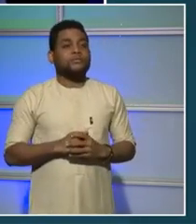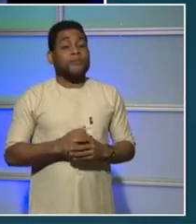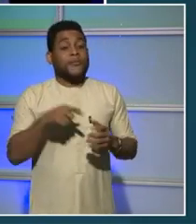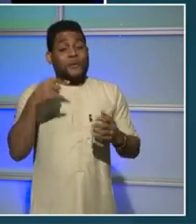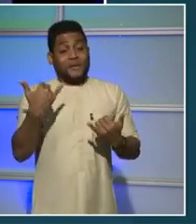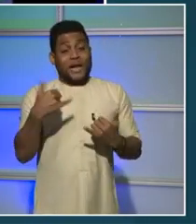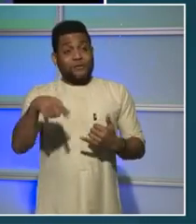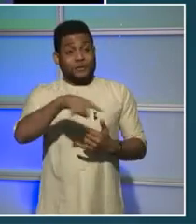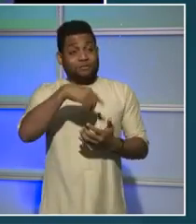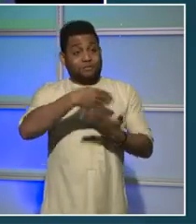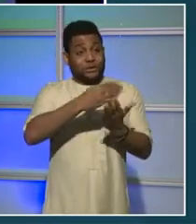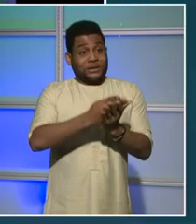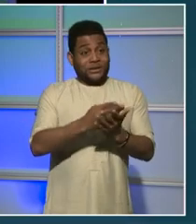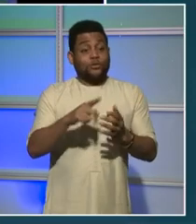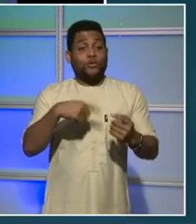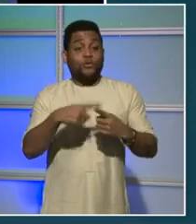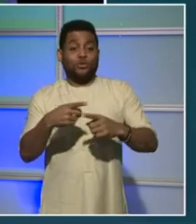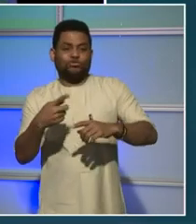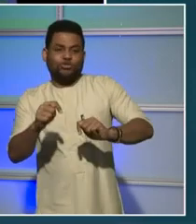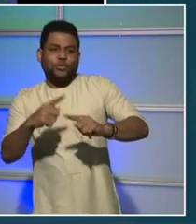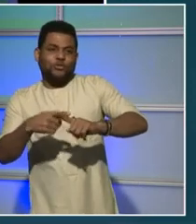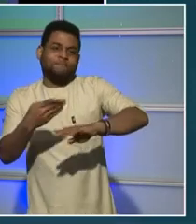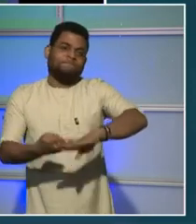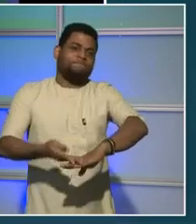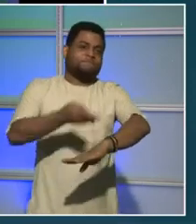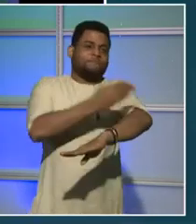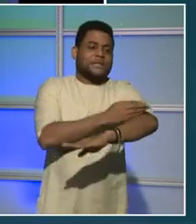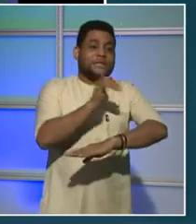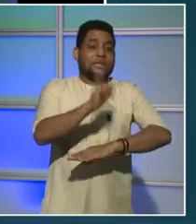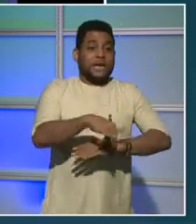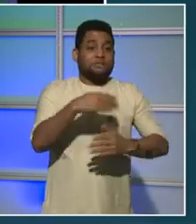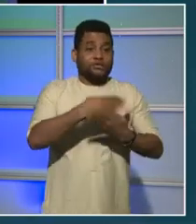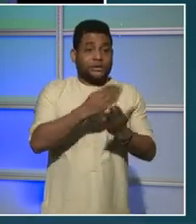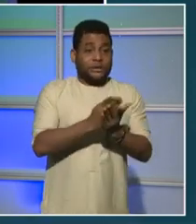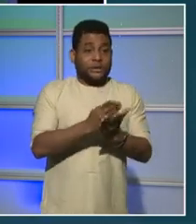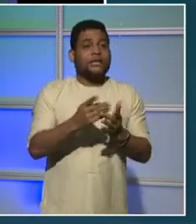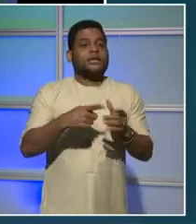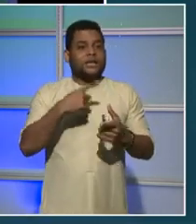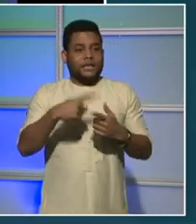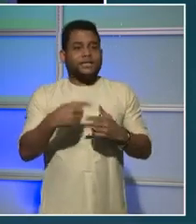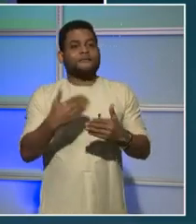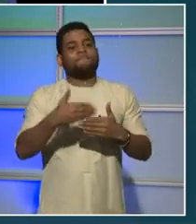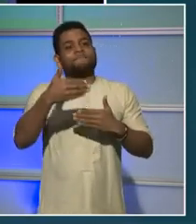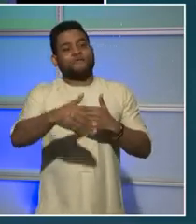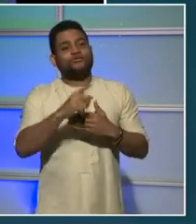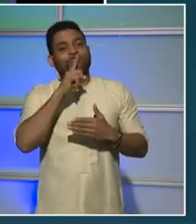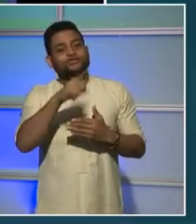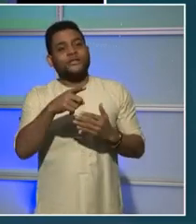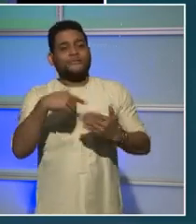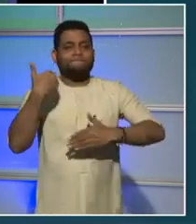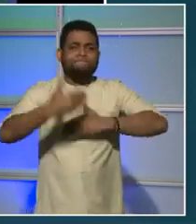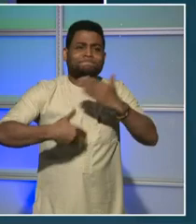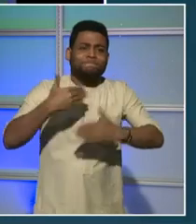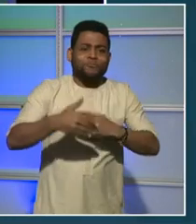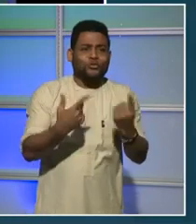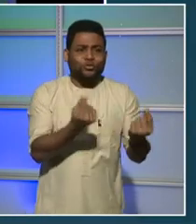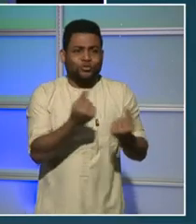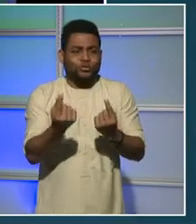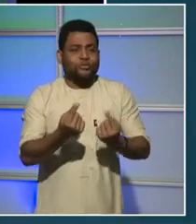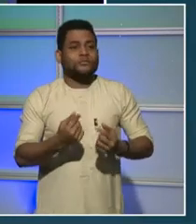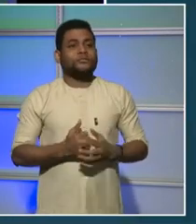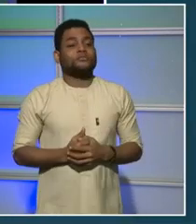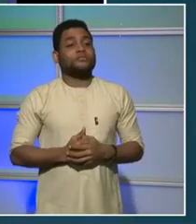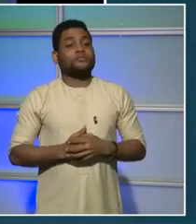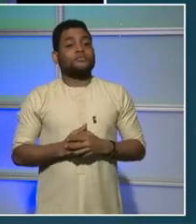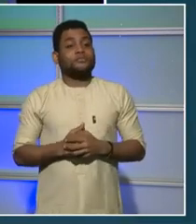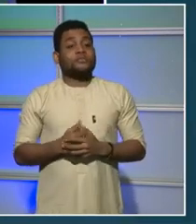execute it to the best of our ability to deliver on the promises that we have made. So certainly, this has been